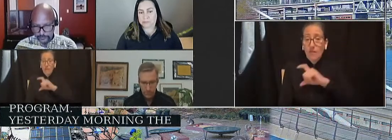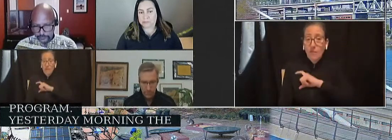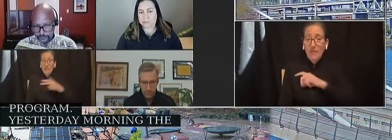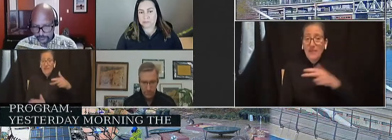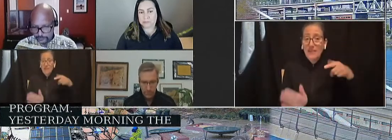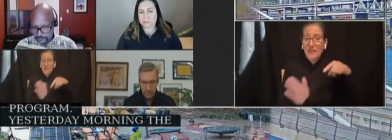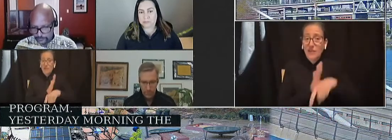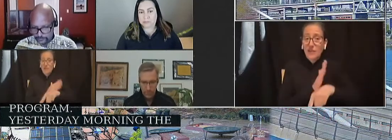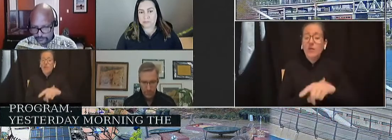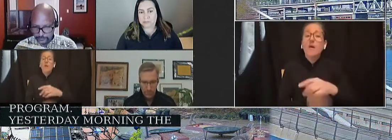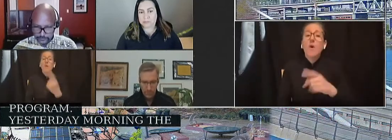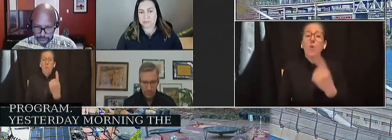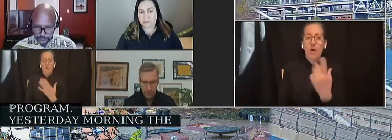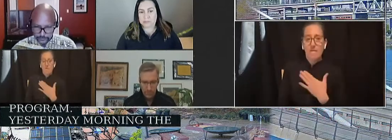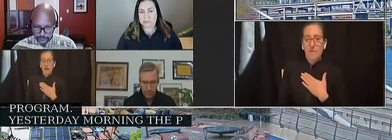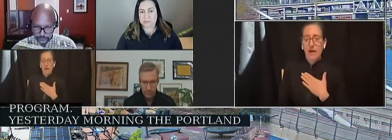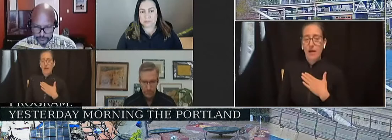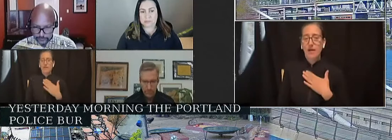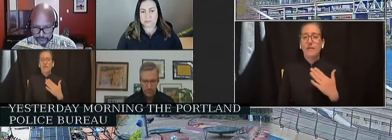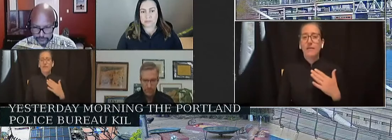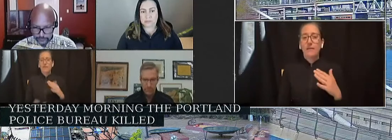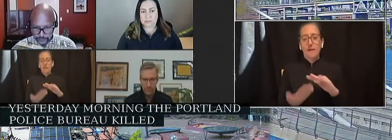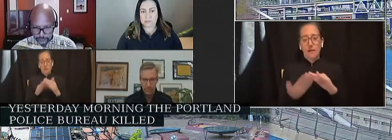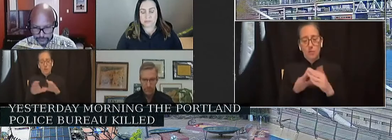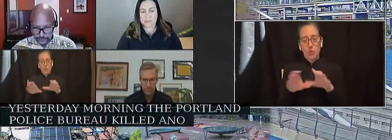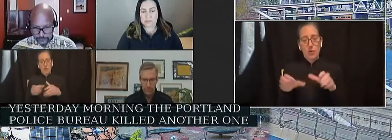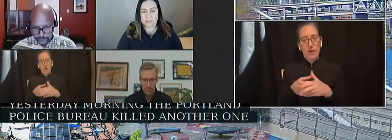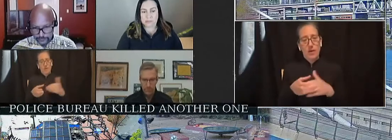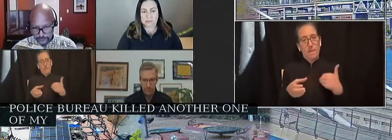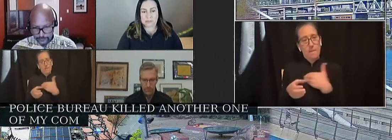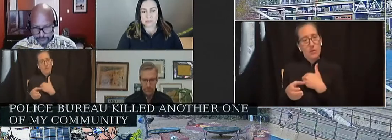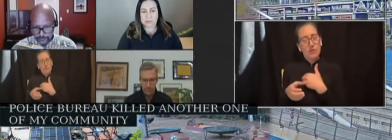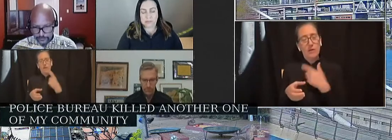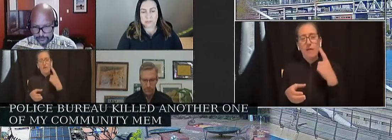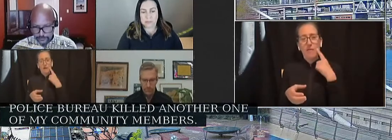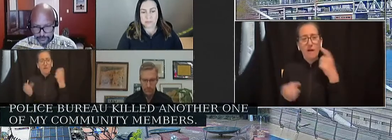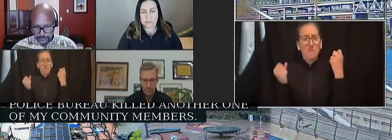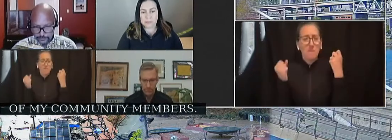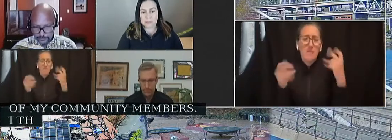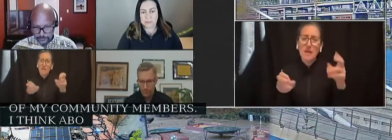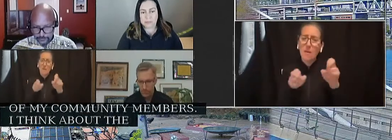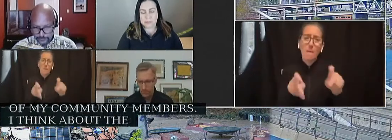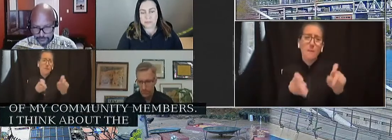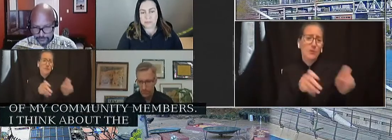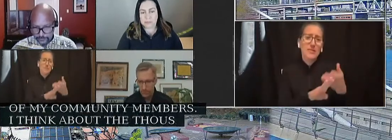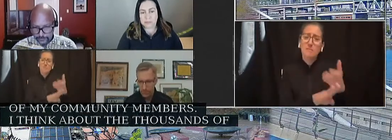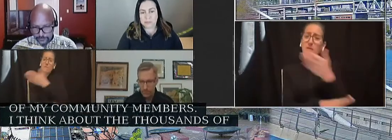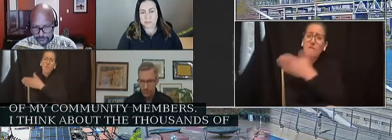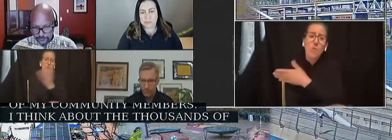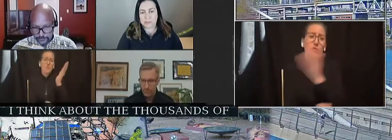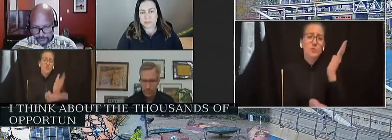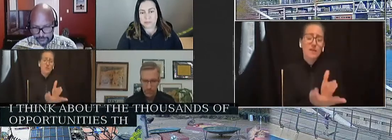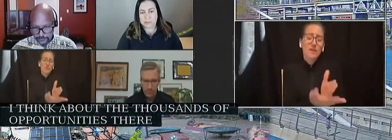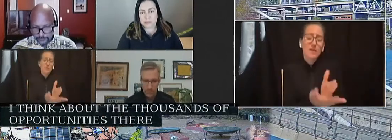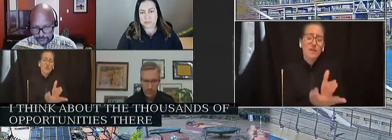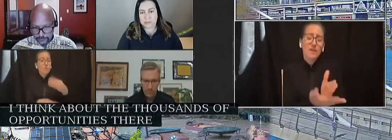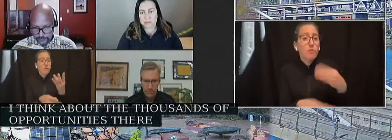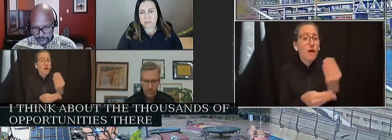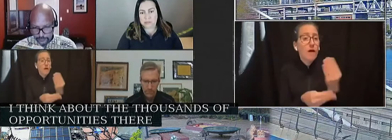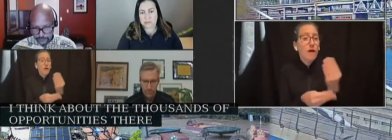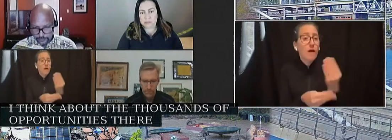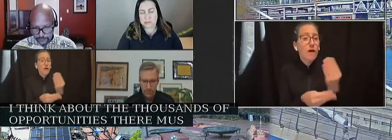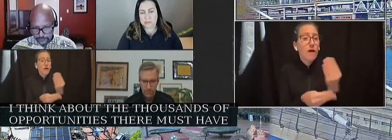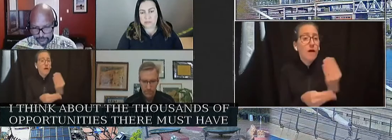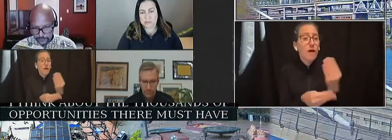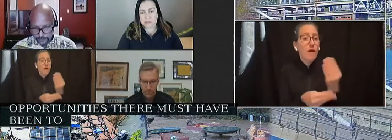And I spent the day thinking about all the thousands of opportunities there must have been to stop that from happening. All the times that a warm bed or access to health care